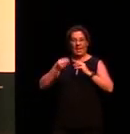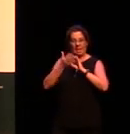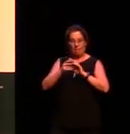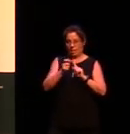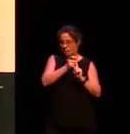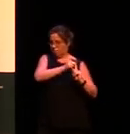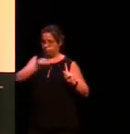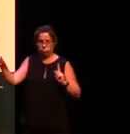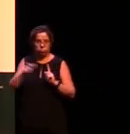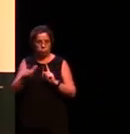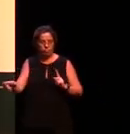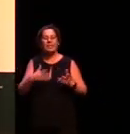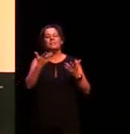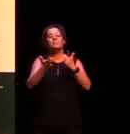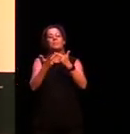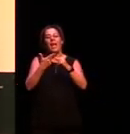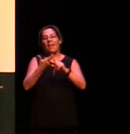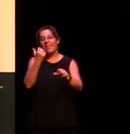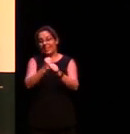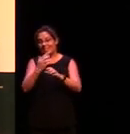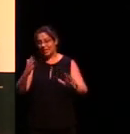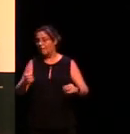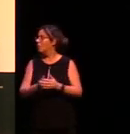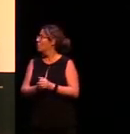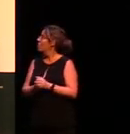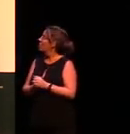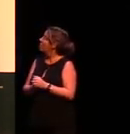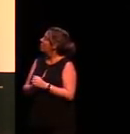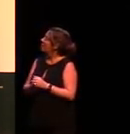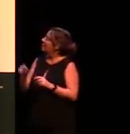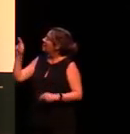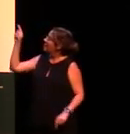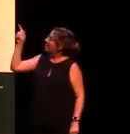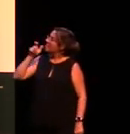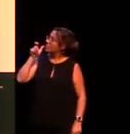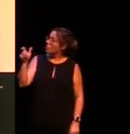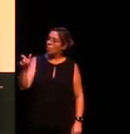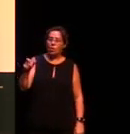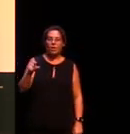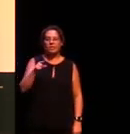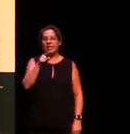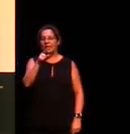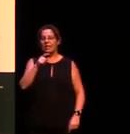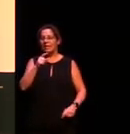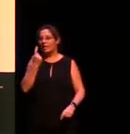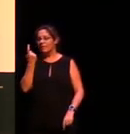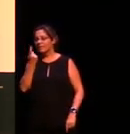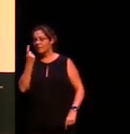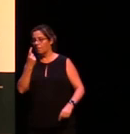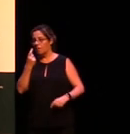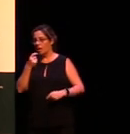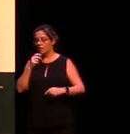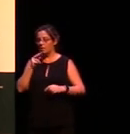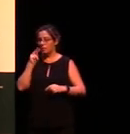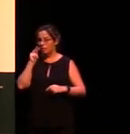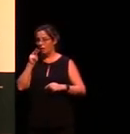so this is the word that means that describes someone who is like looking at you like this from under his arm